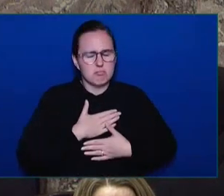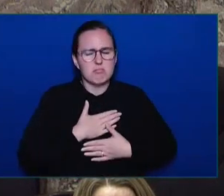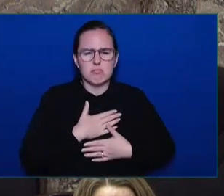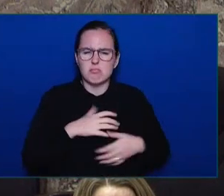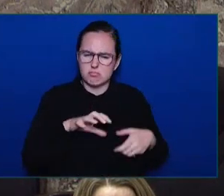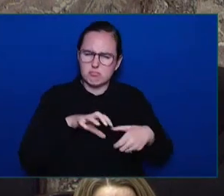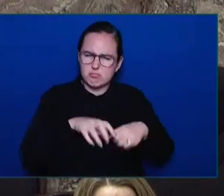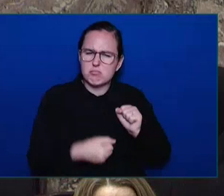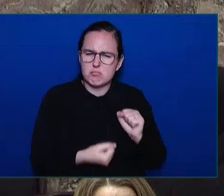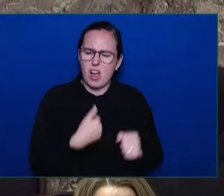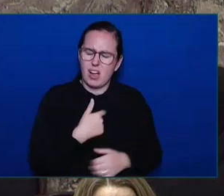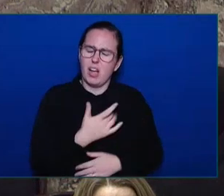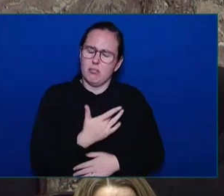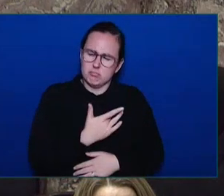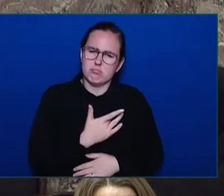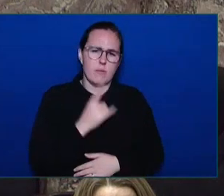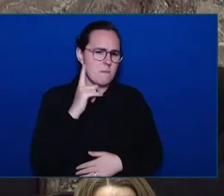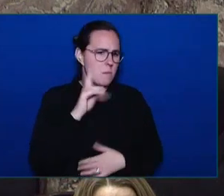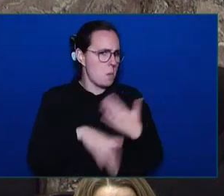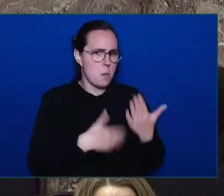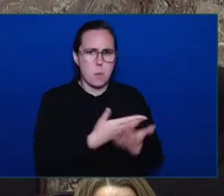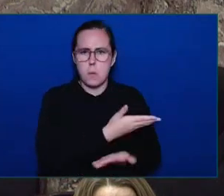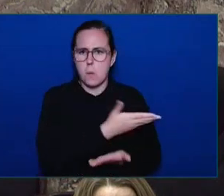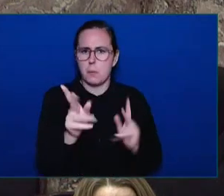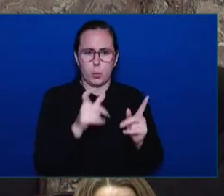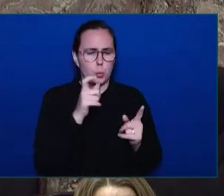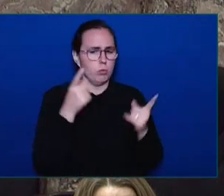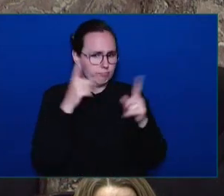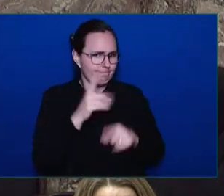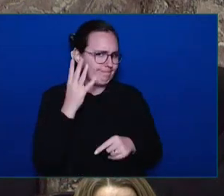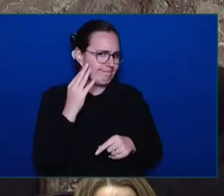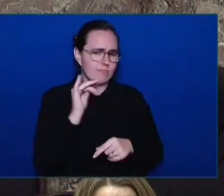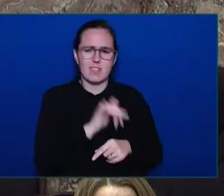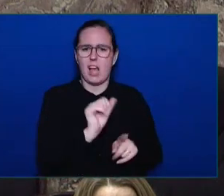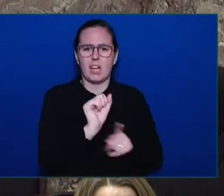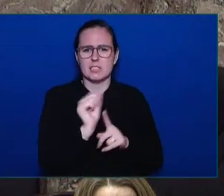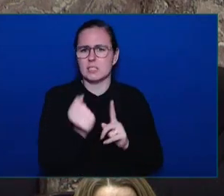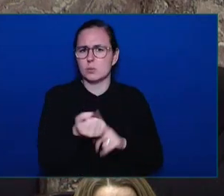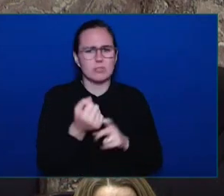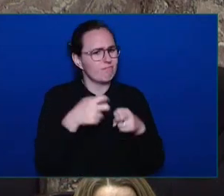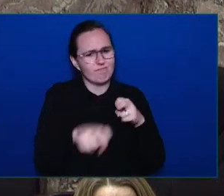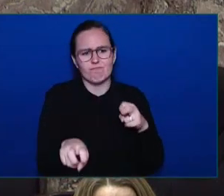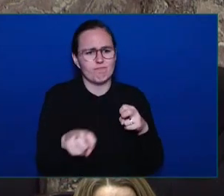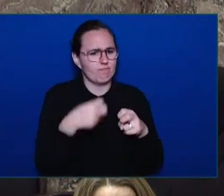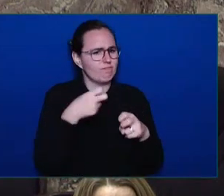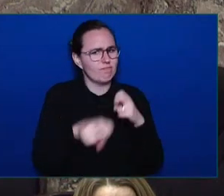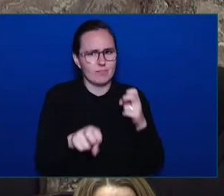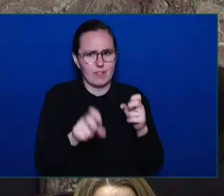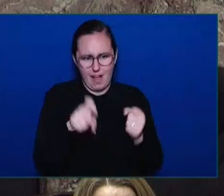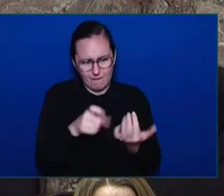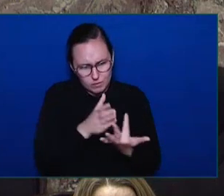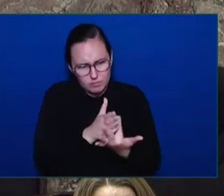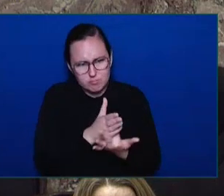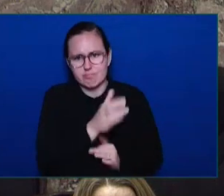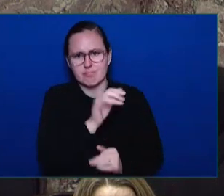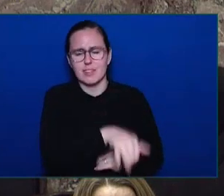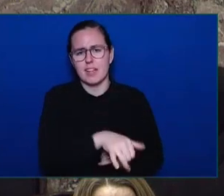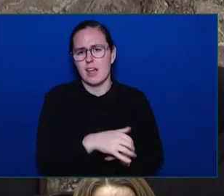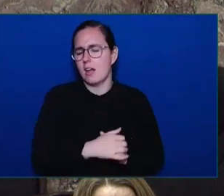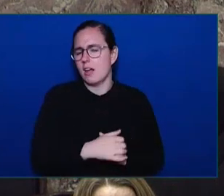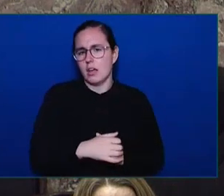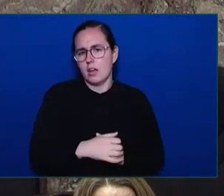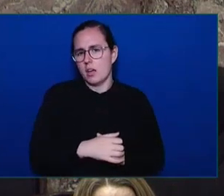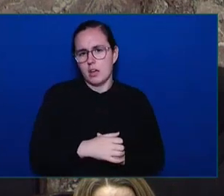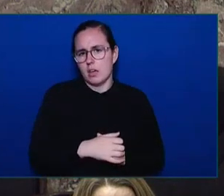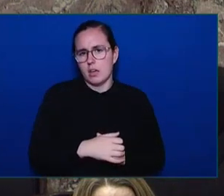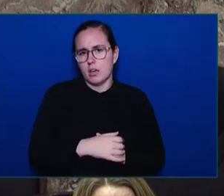for people to deal with, and the circumstances, regardless of what they are, are ones for which we all